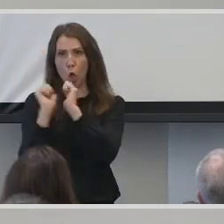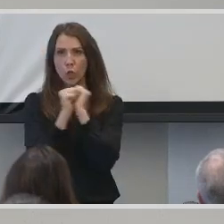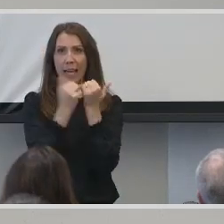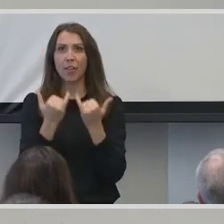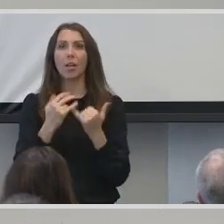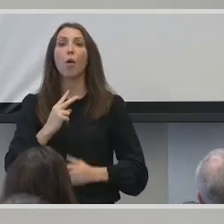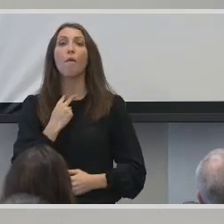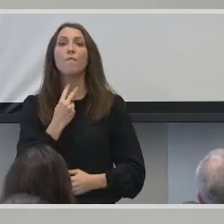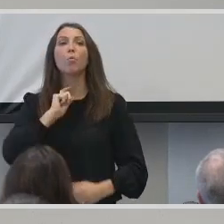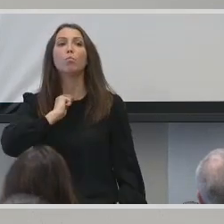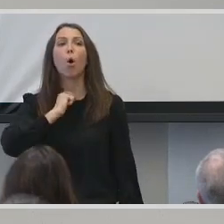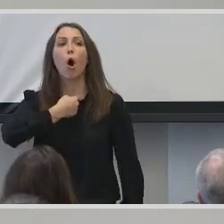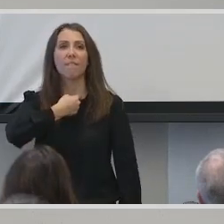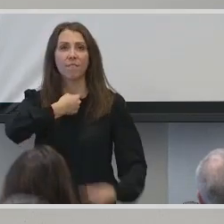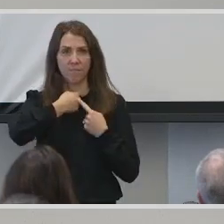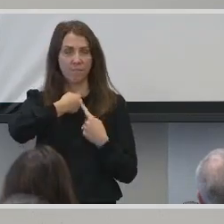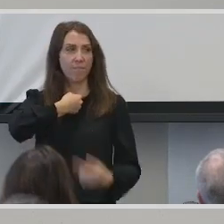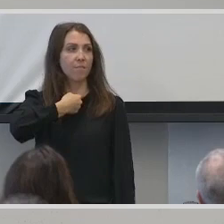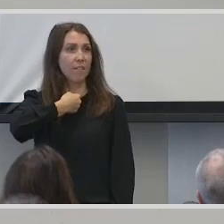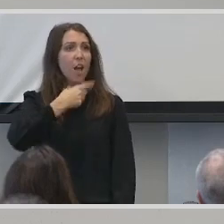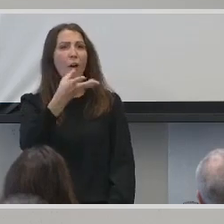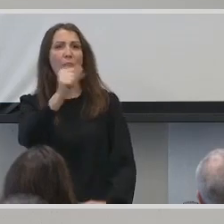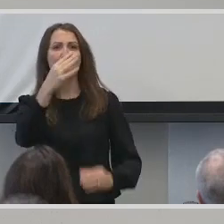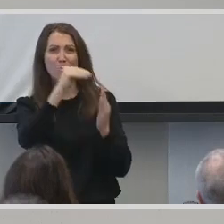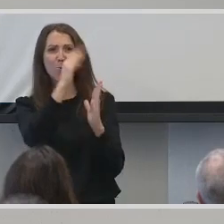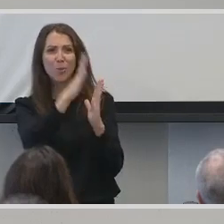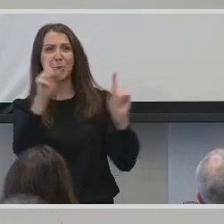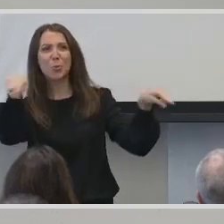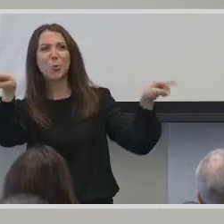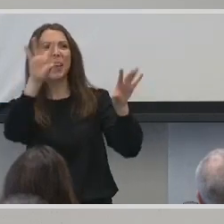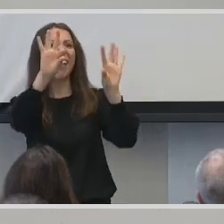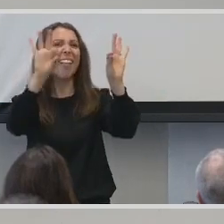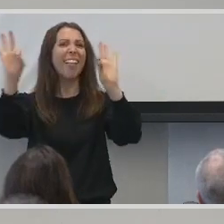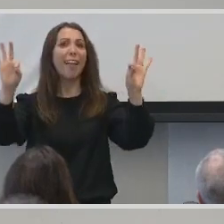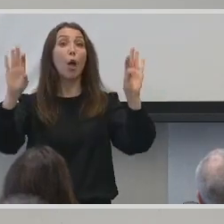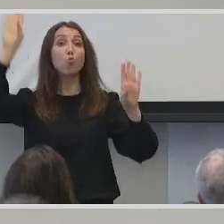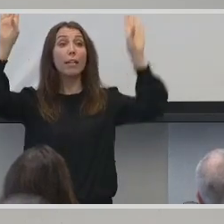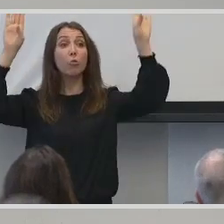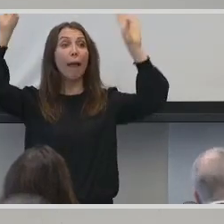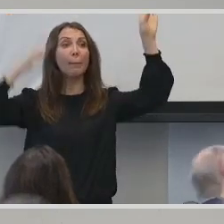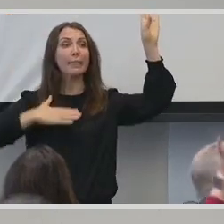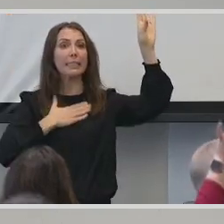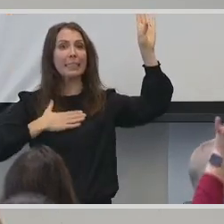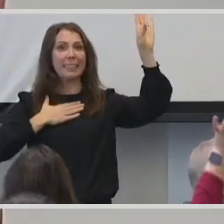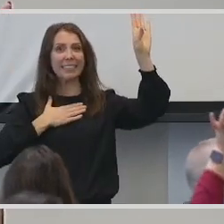braces off, and I have a few students here. Can you raise your hand?